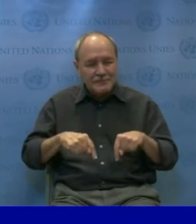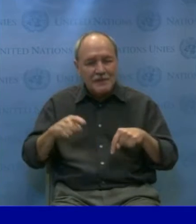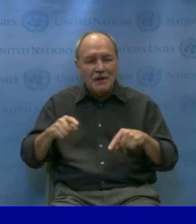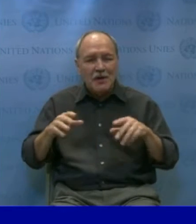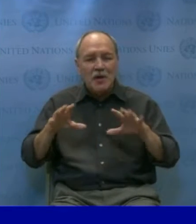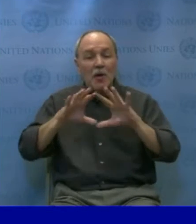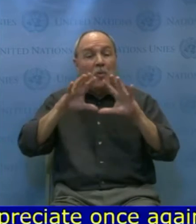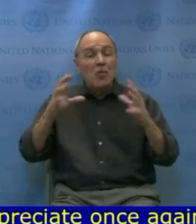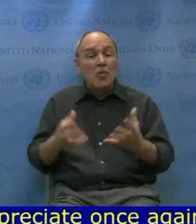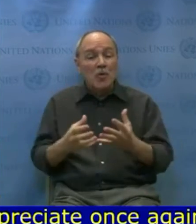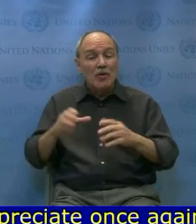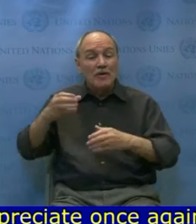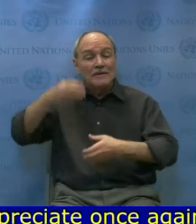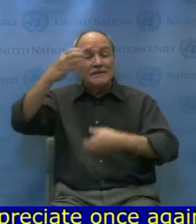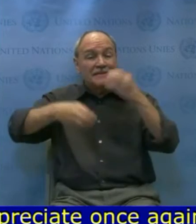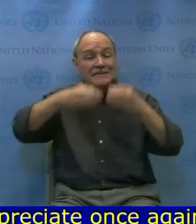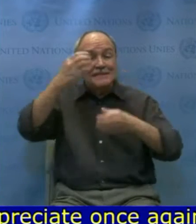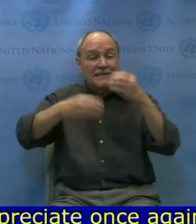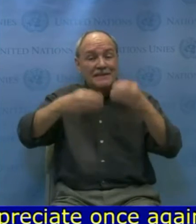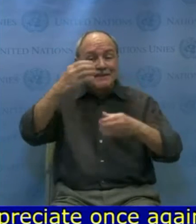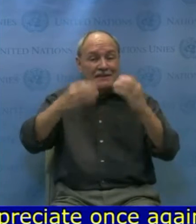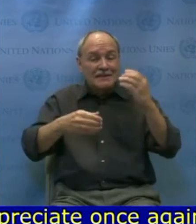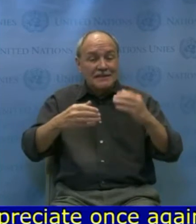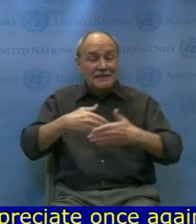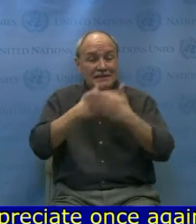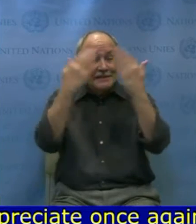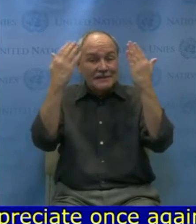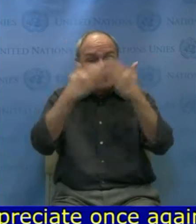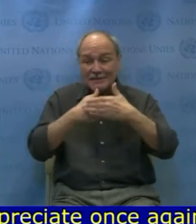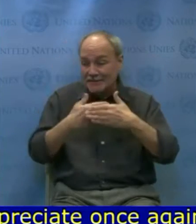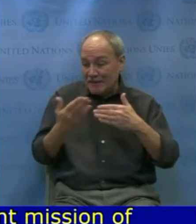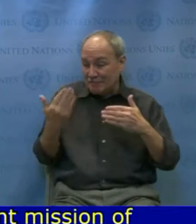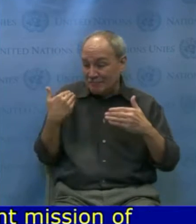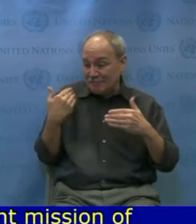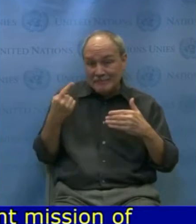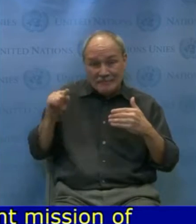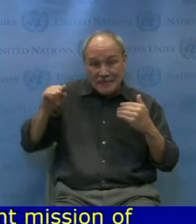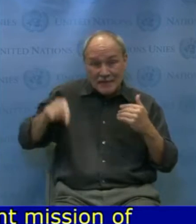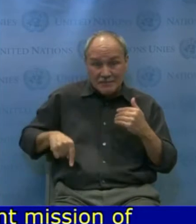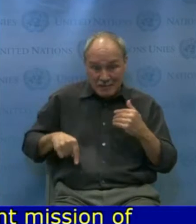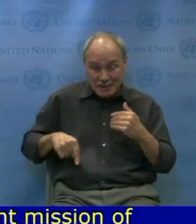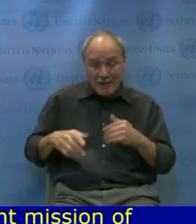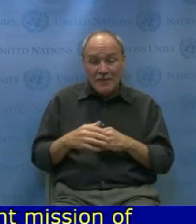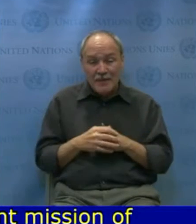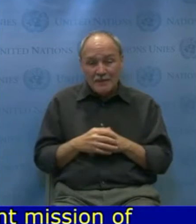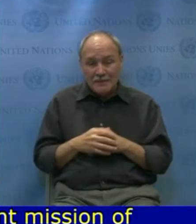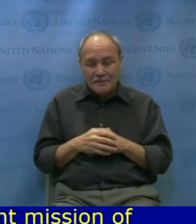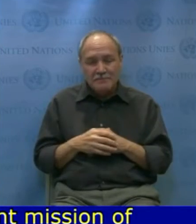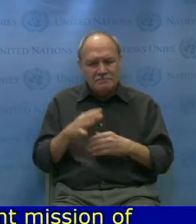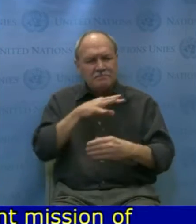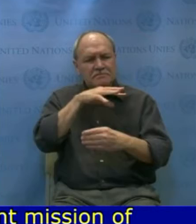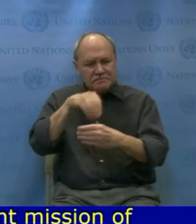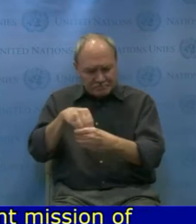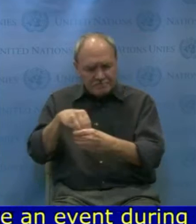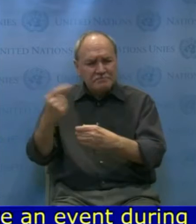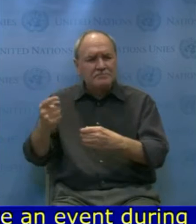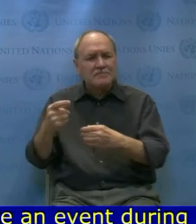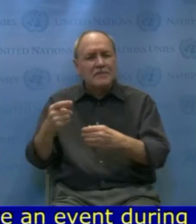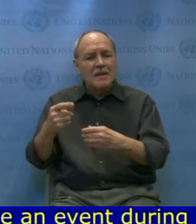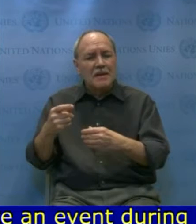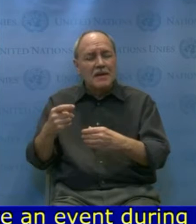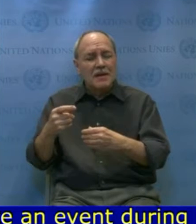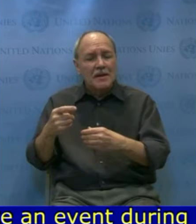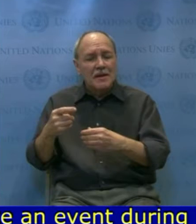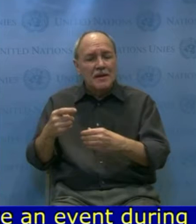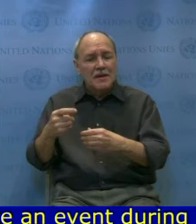last month. During the observance with collaboration of the Division for Inclusive Social Development, the first local